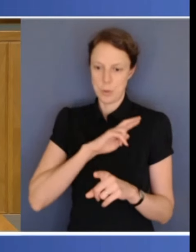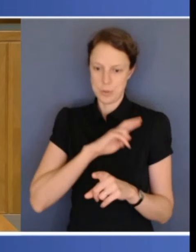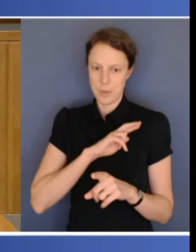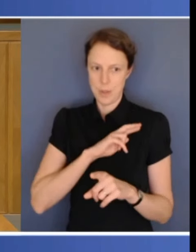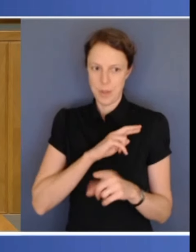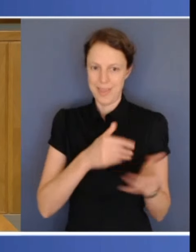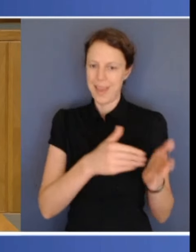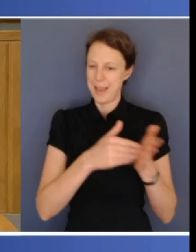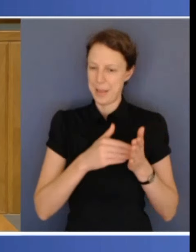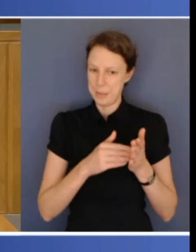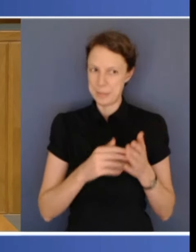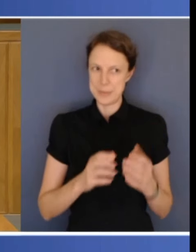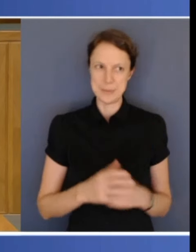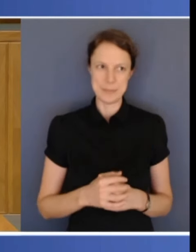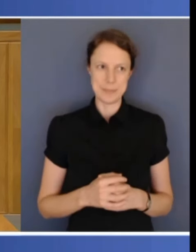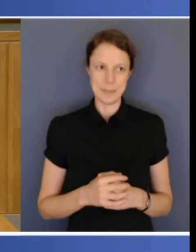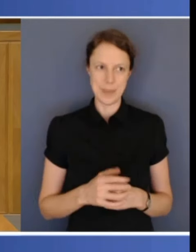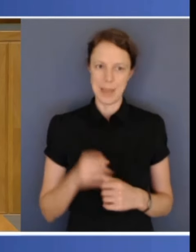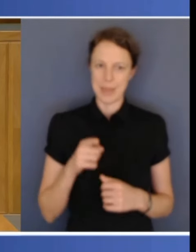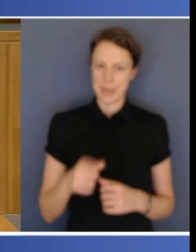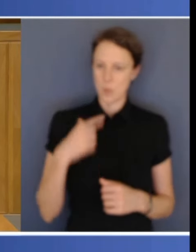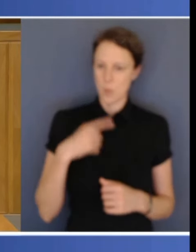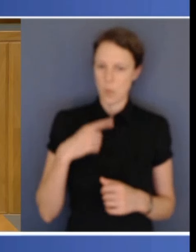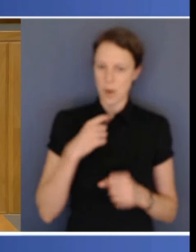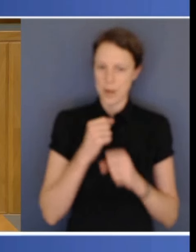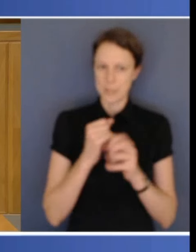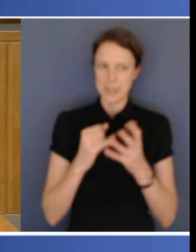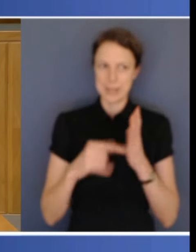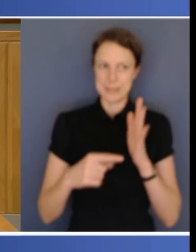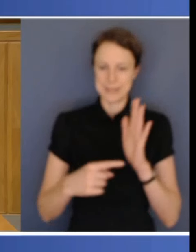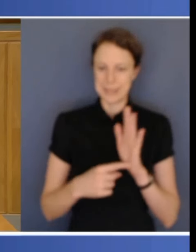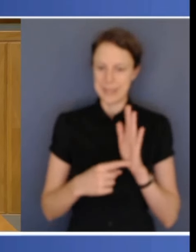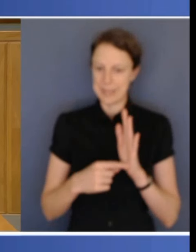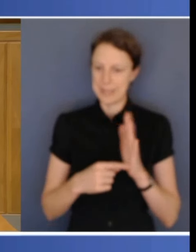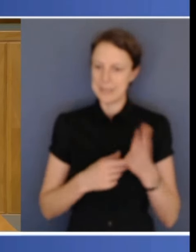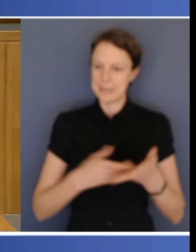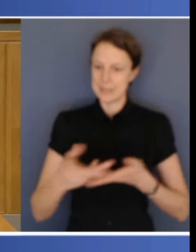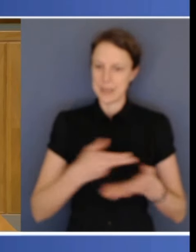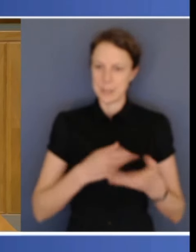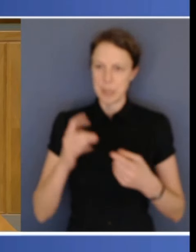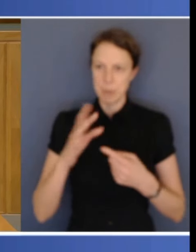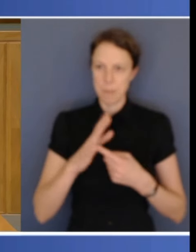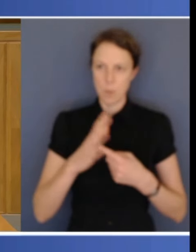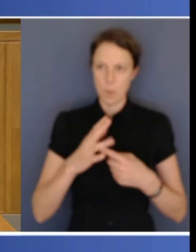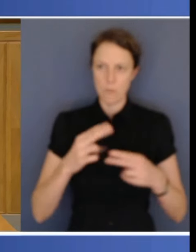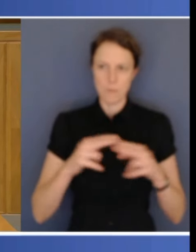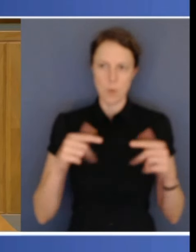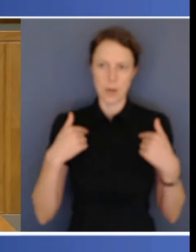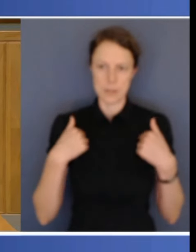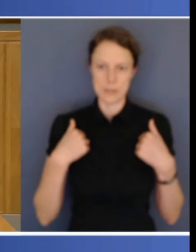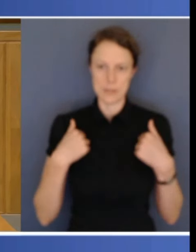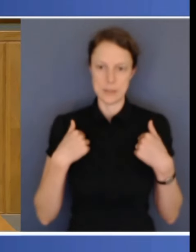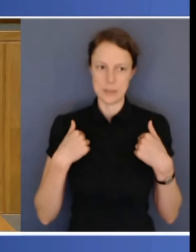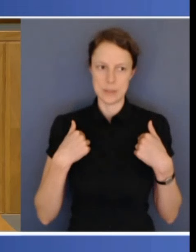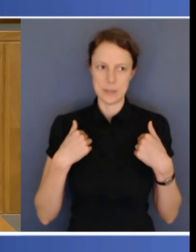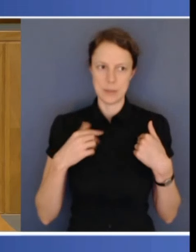GST discussion was important to us. For Victoria's point of view, not having that extension of the GST arrangements